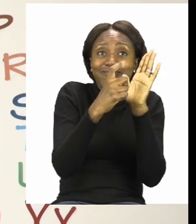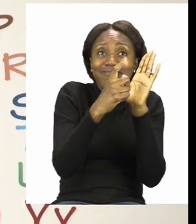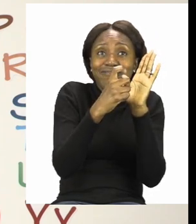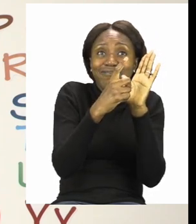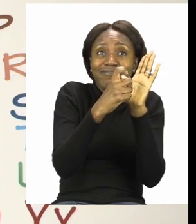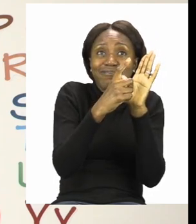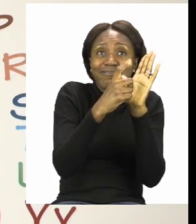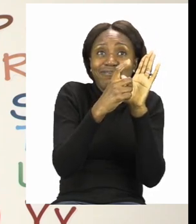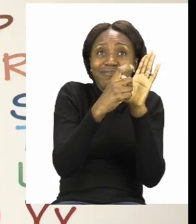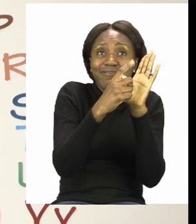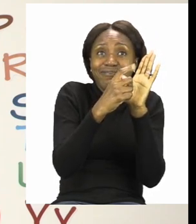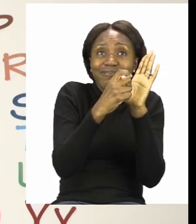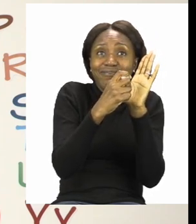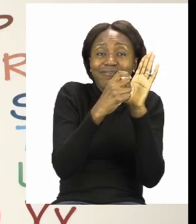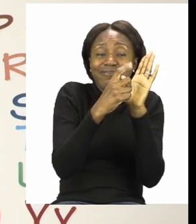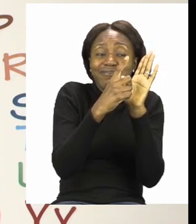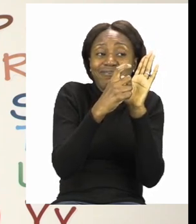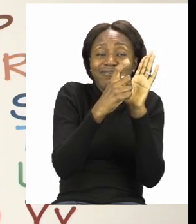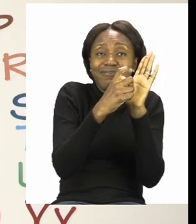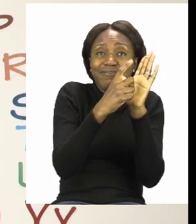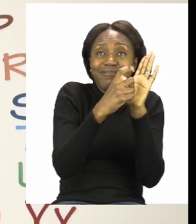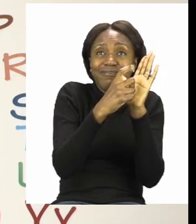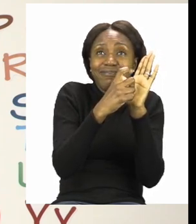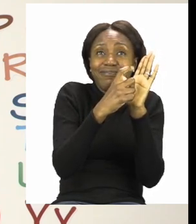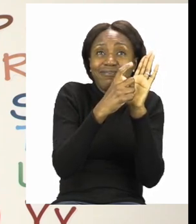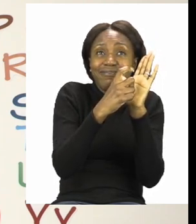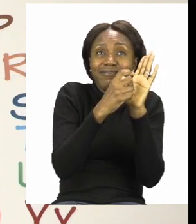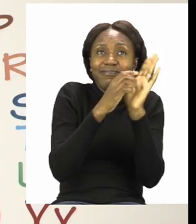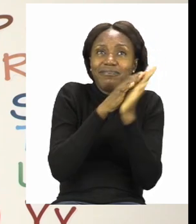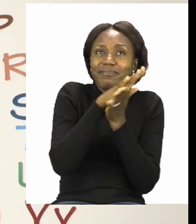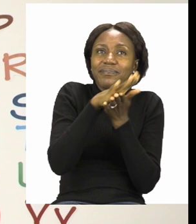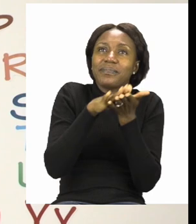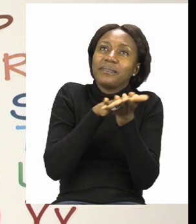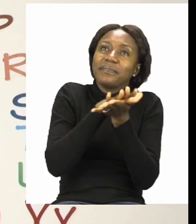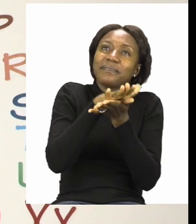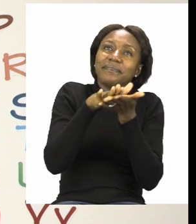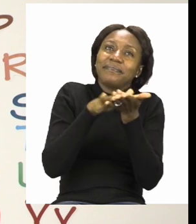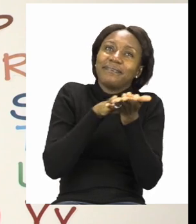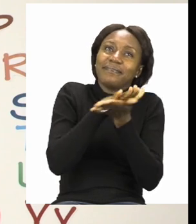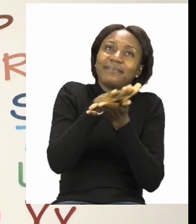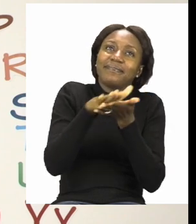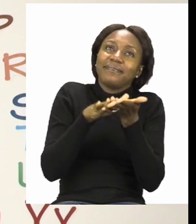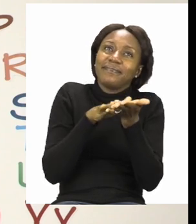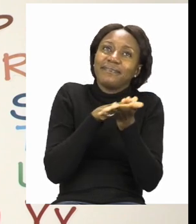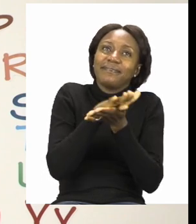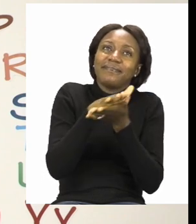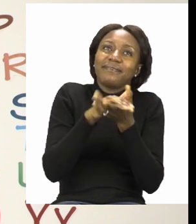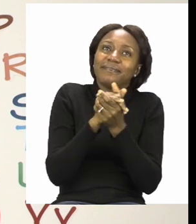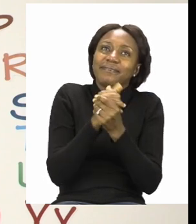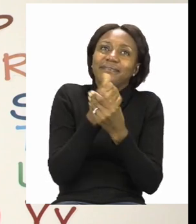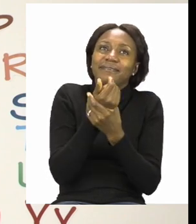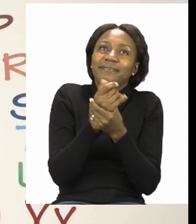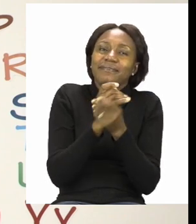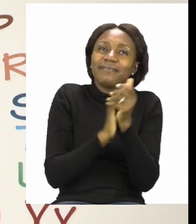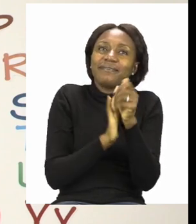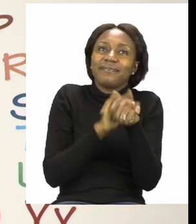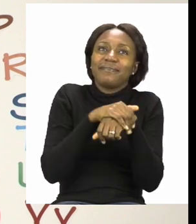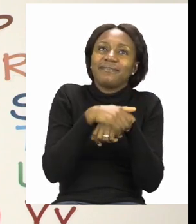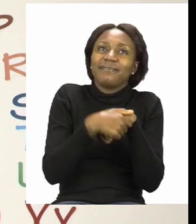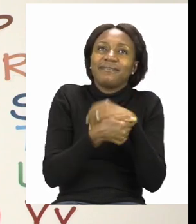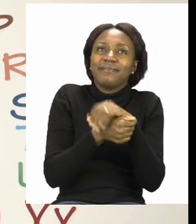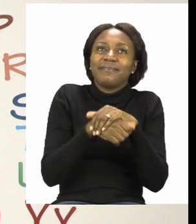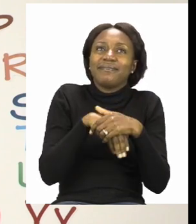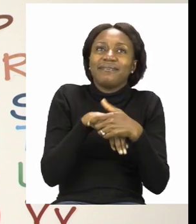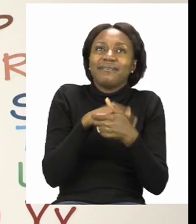we start by putting sanitizer in our hands, we rub inside, around our hands, very